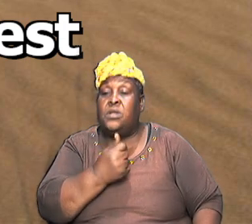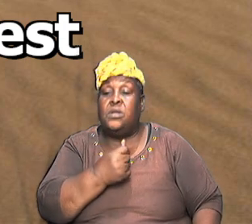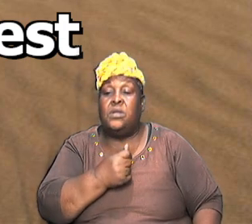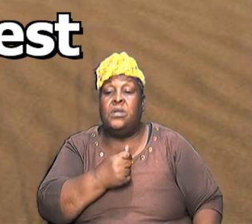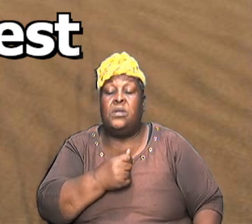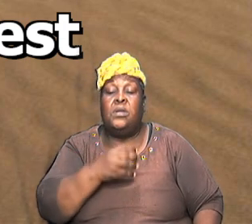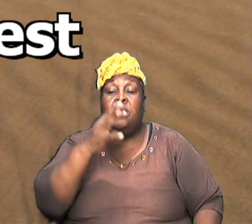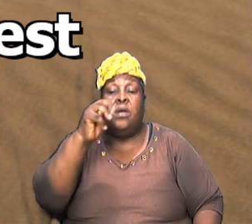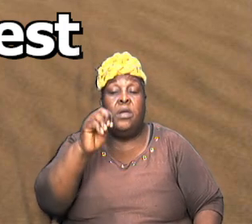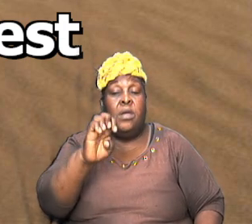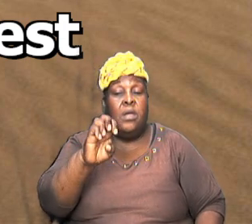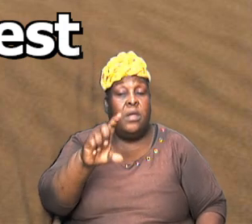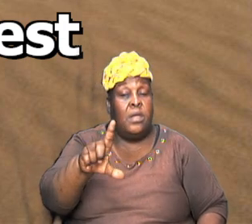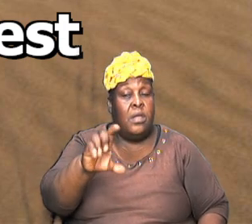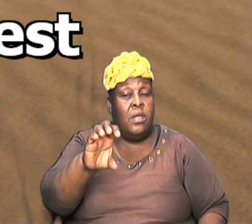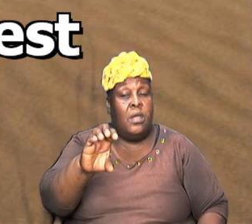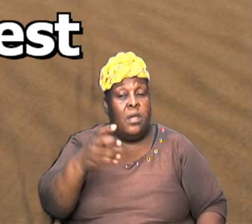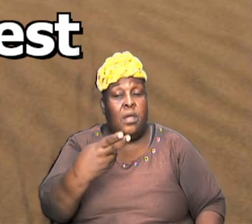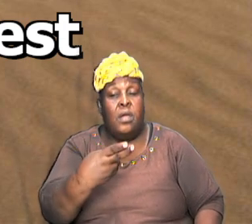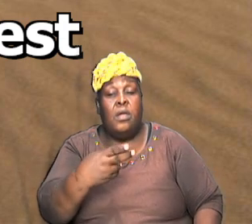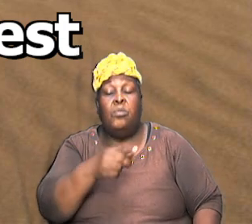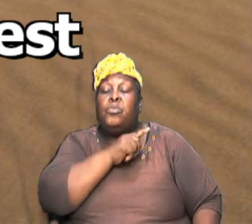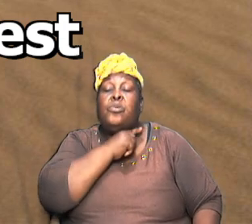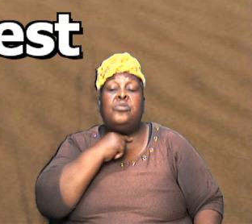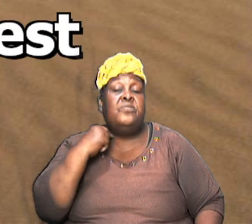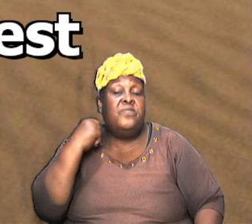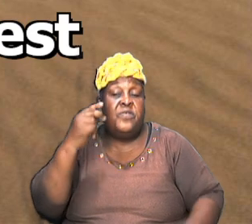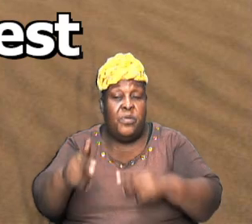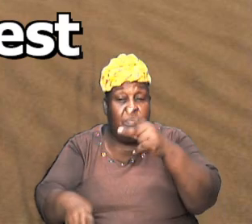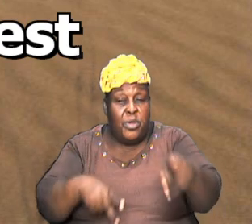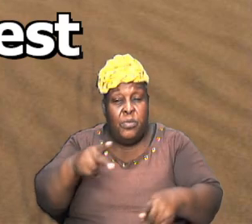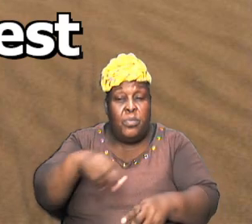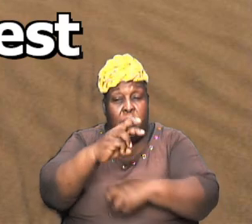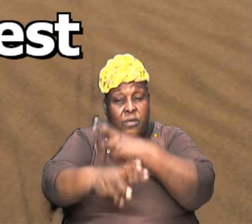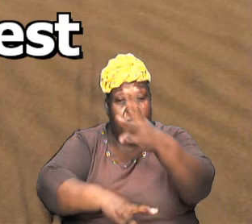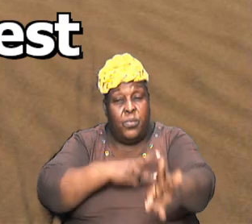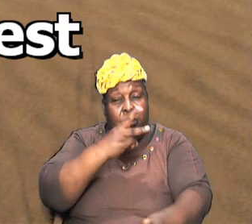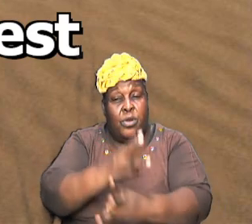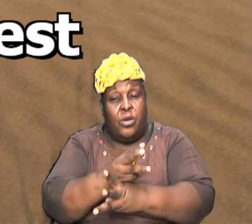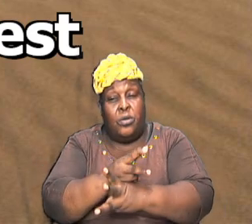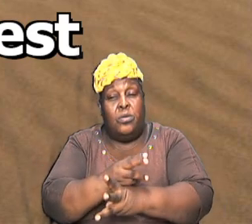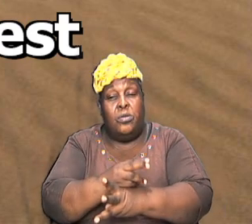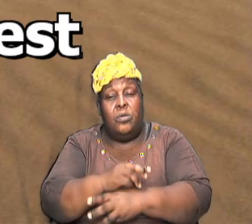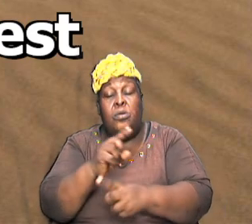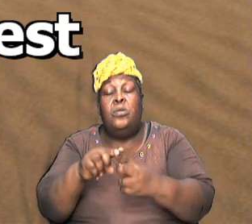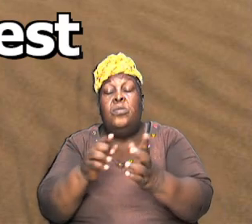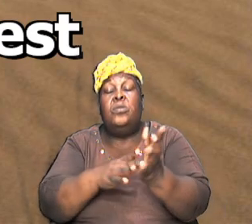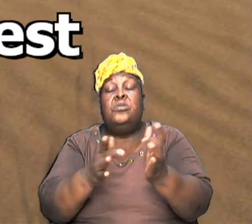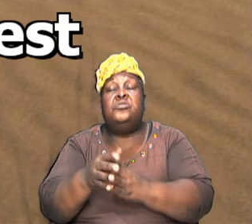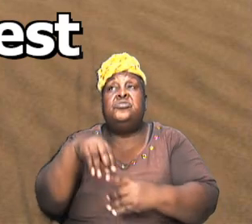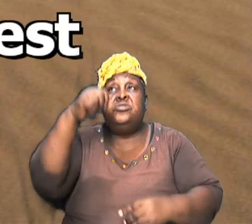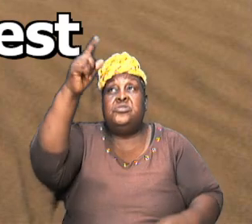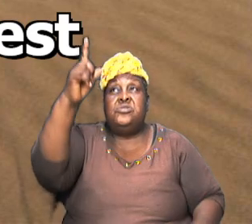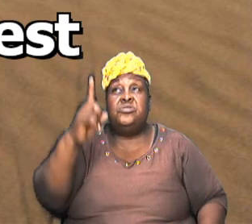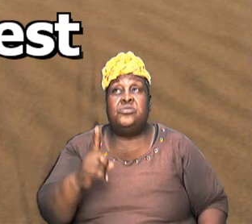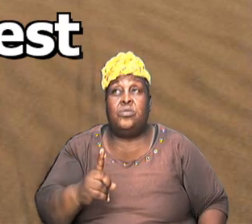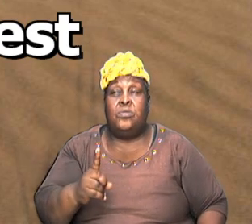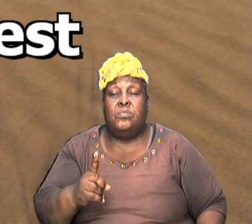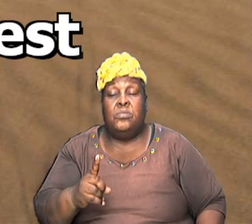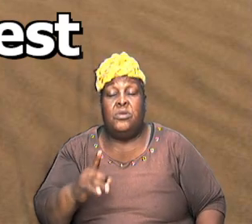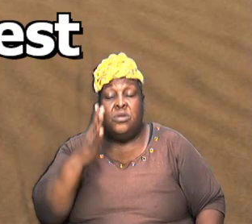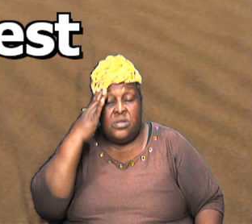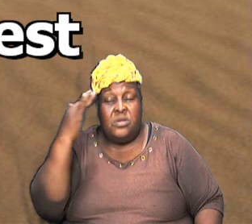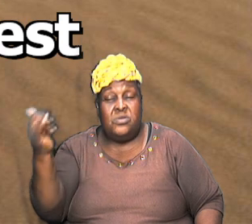Melchizedek priesthood was a priesthood for the people of the world and when Jesus came that's why Jesus did not come through